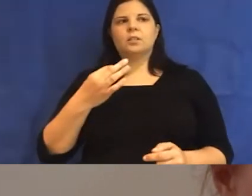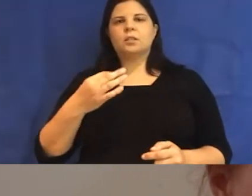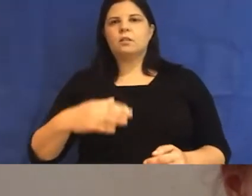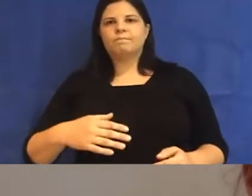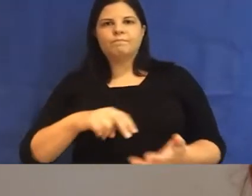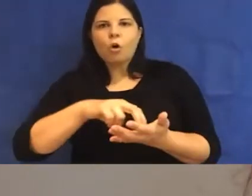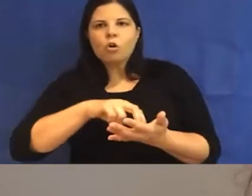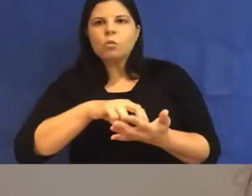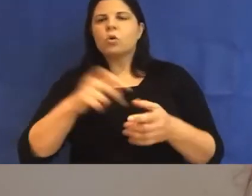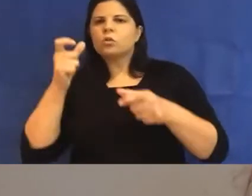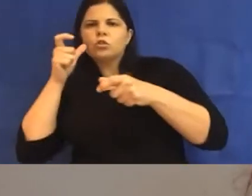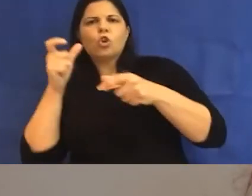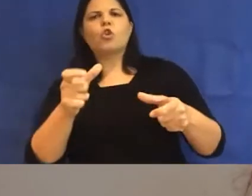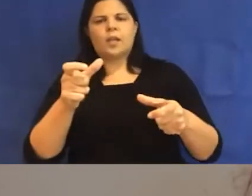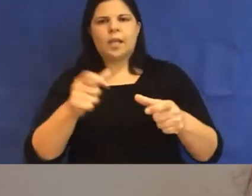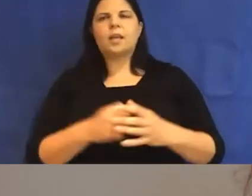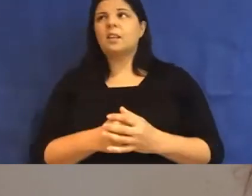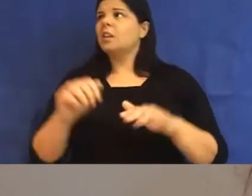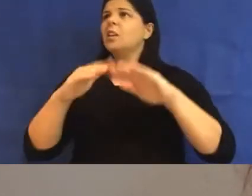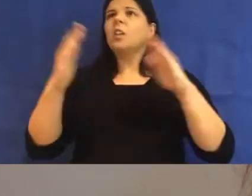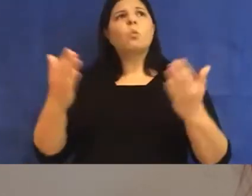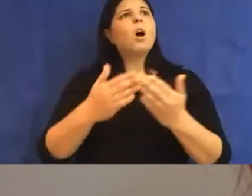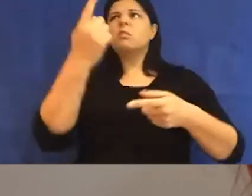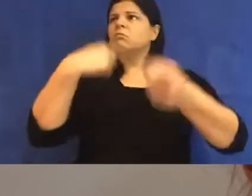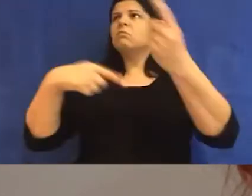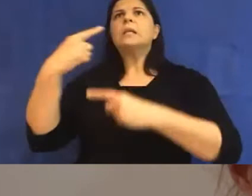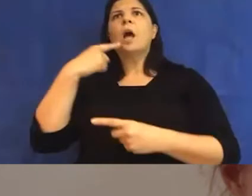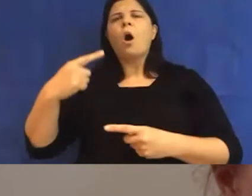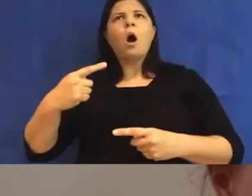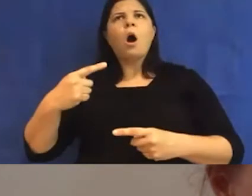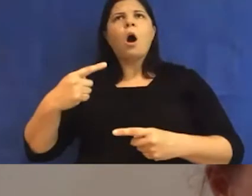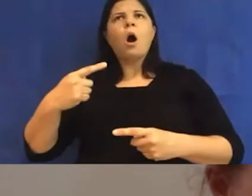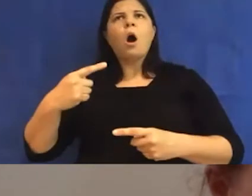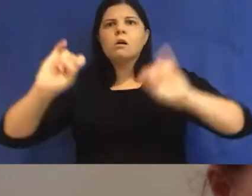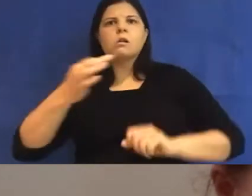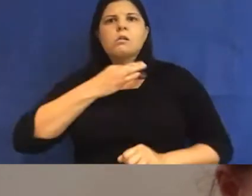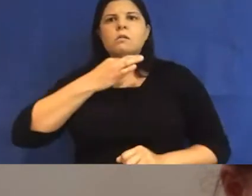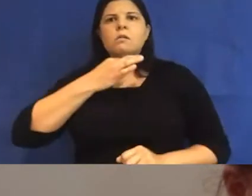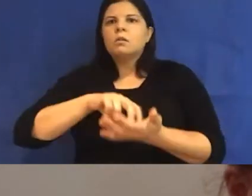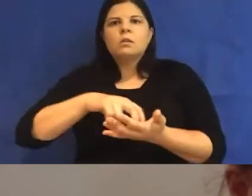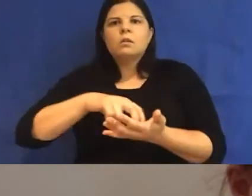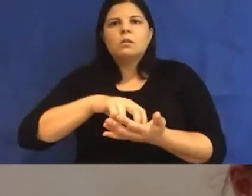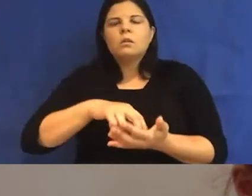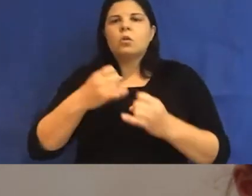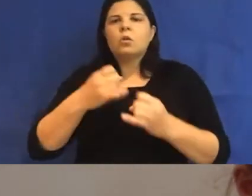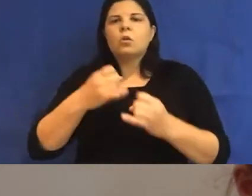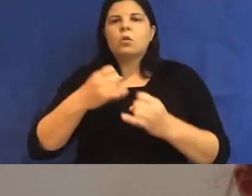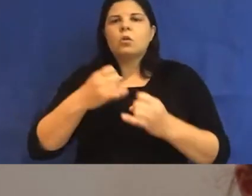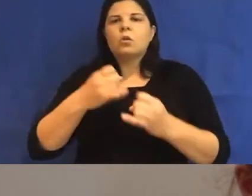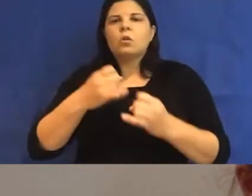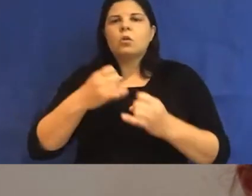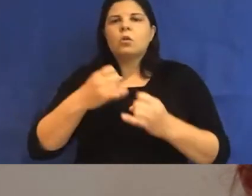ever, or so at least we are told, leaving all life more vulnerable than ever to the ripple effects of civil war, disease,